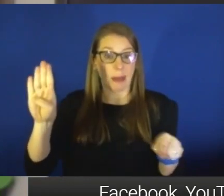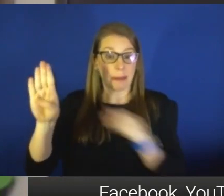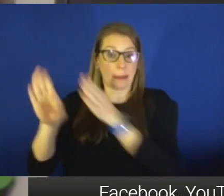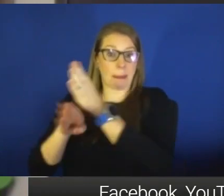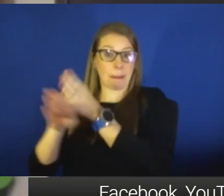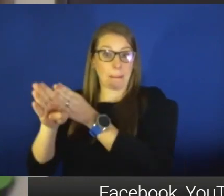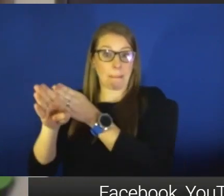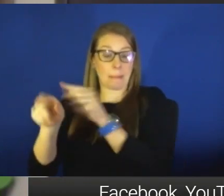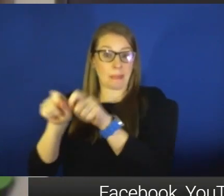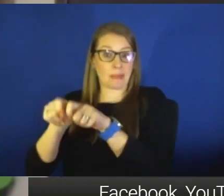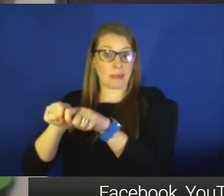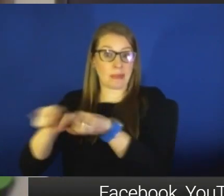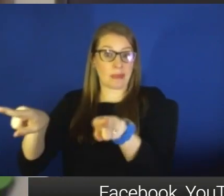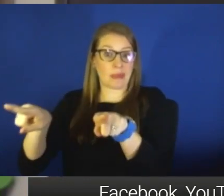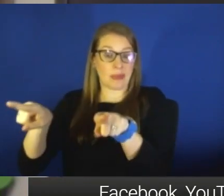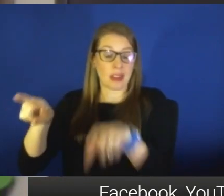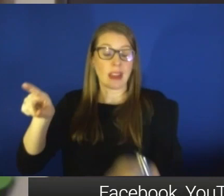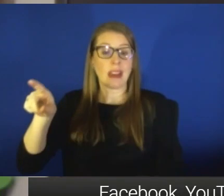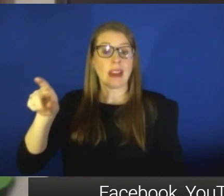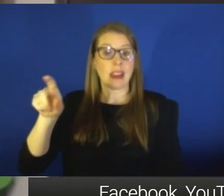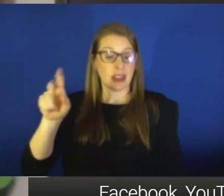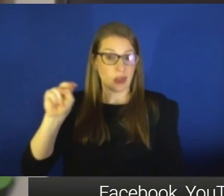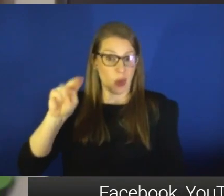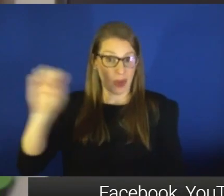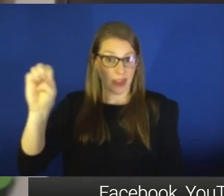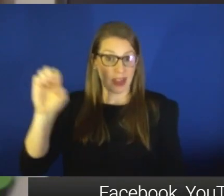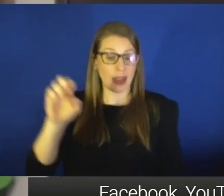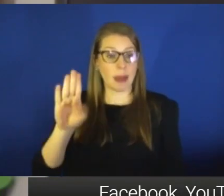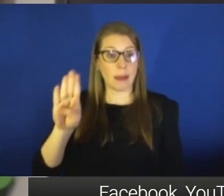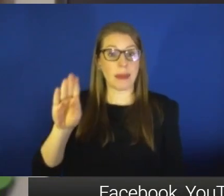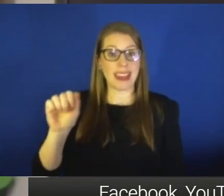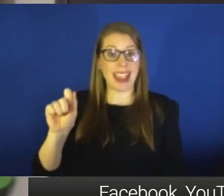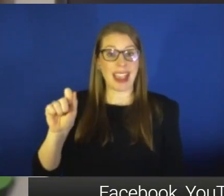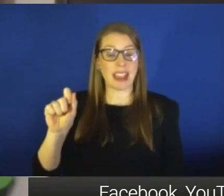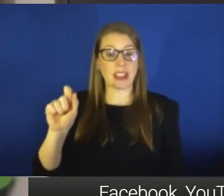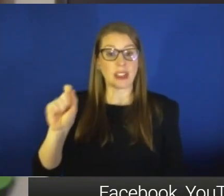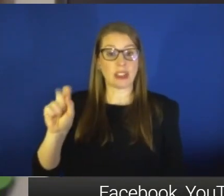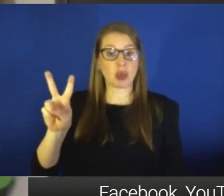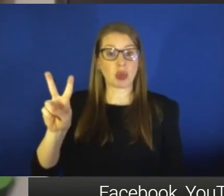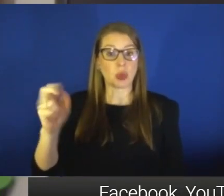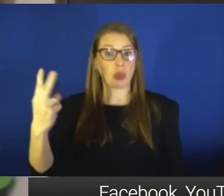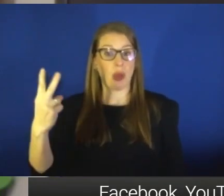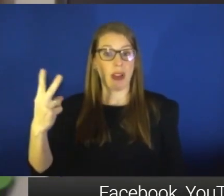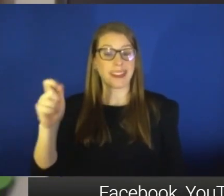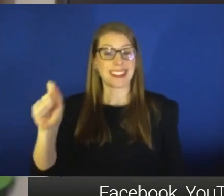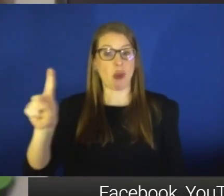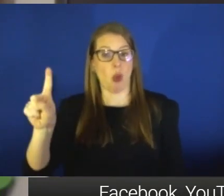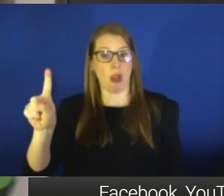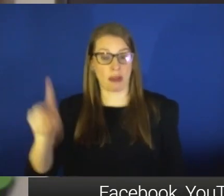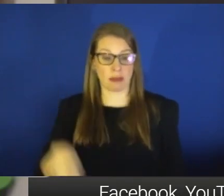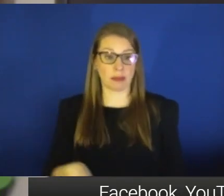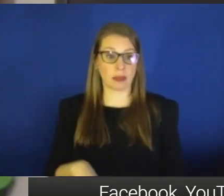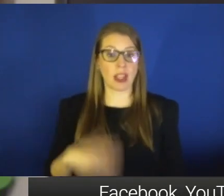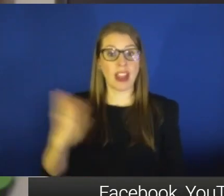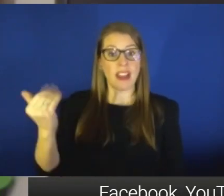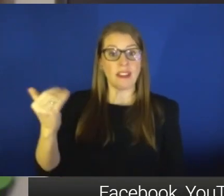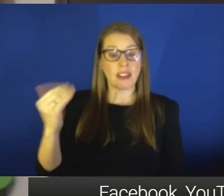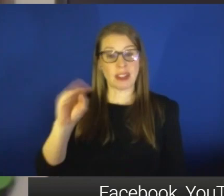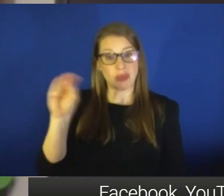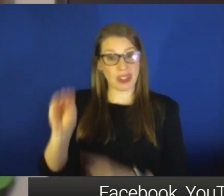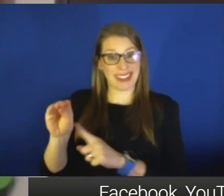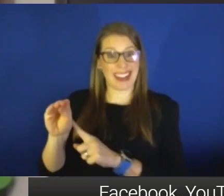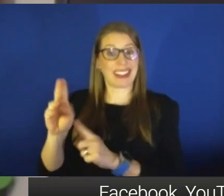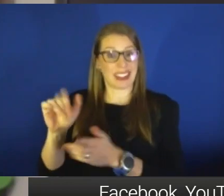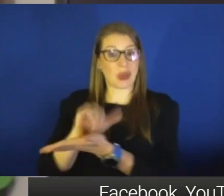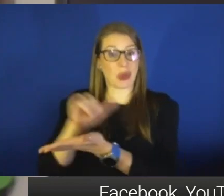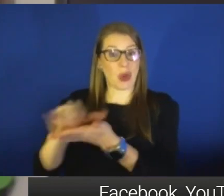becoming very prevalent in the Northeast, which is BA2 12.1. It's 15% of patient sequences right now in New